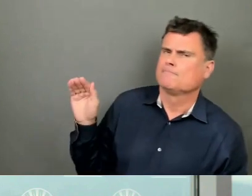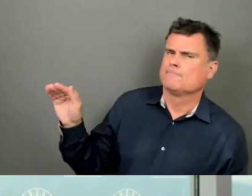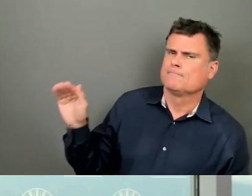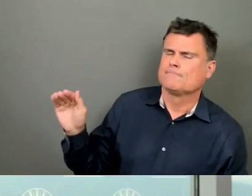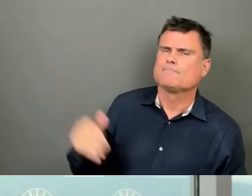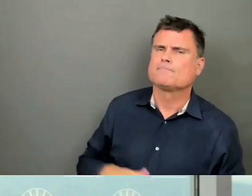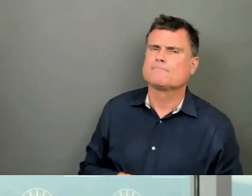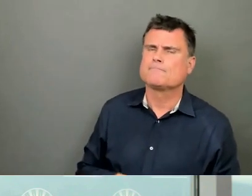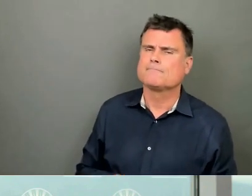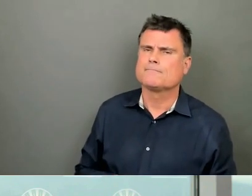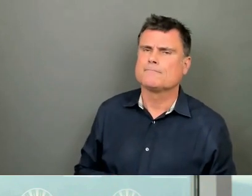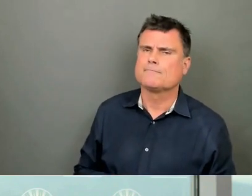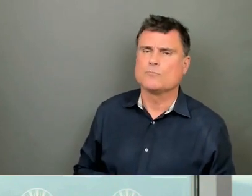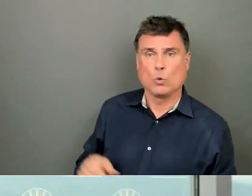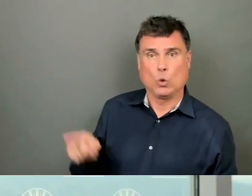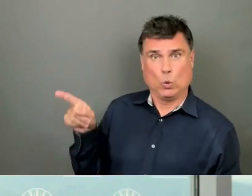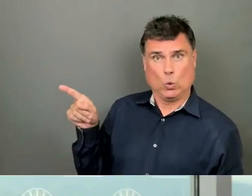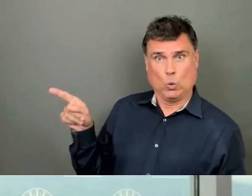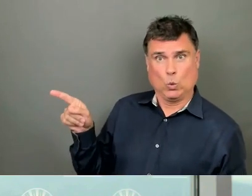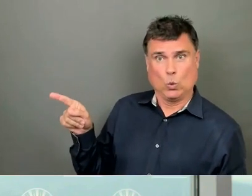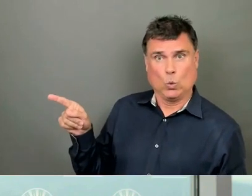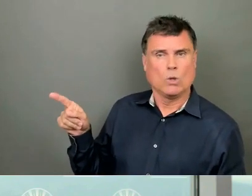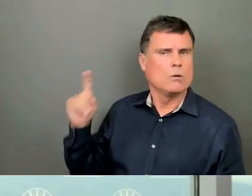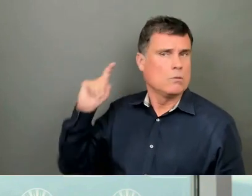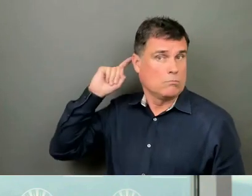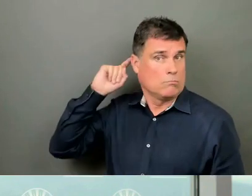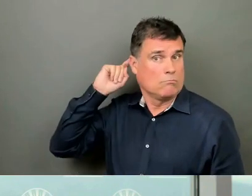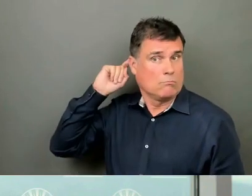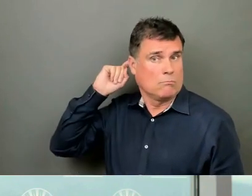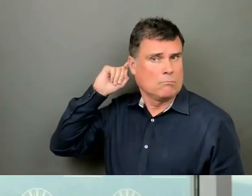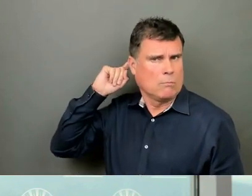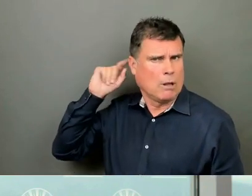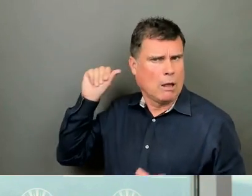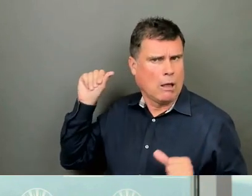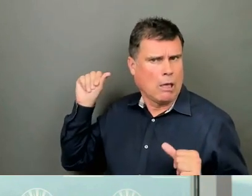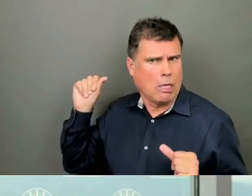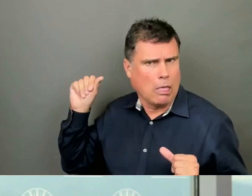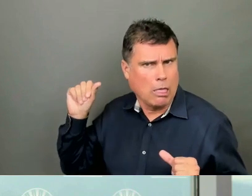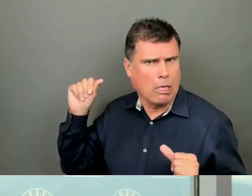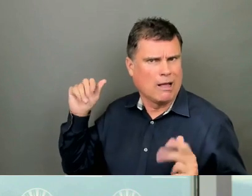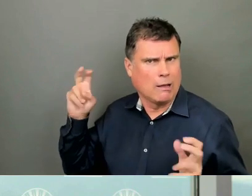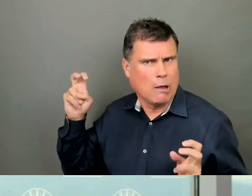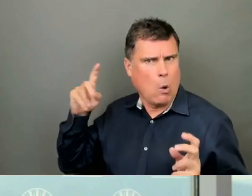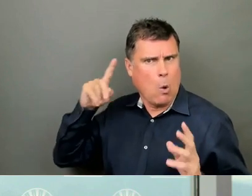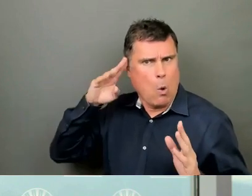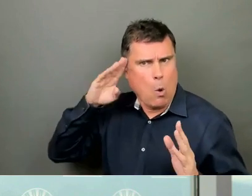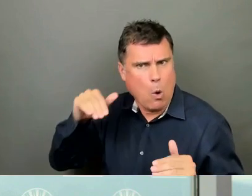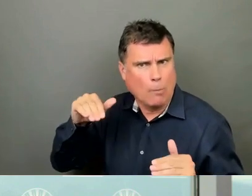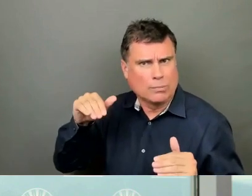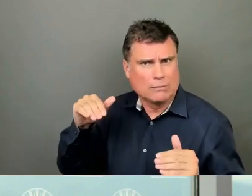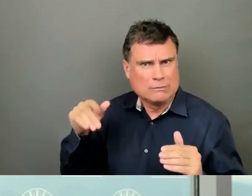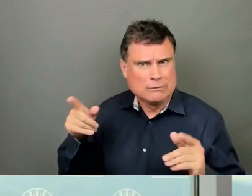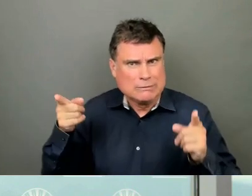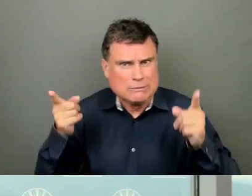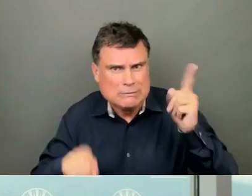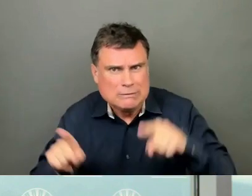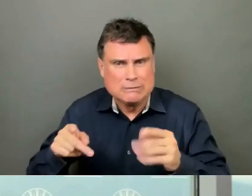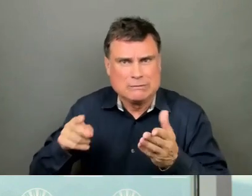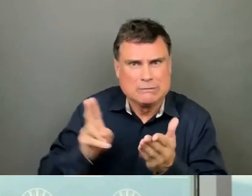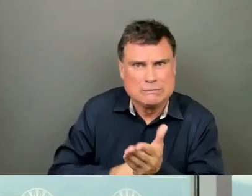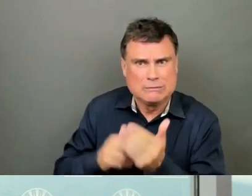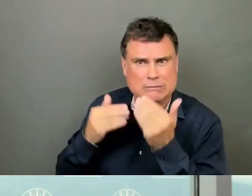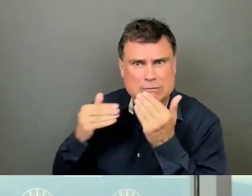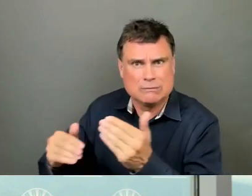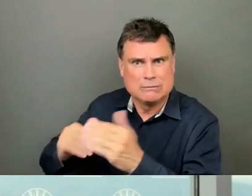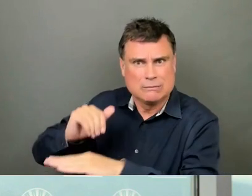Minister, I can't help but hear that you sound dubious at best about this deal going forward. Can you talk about what